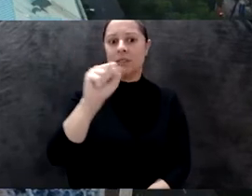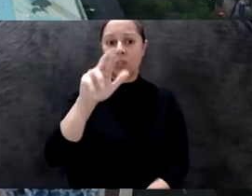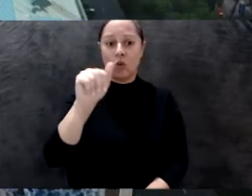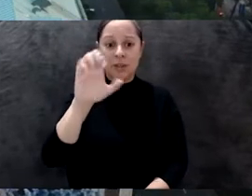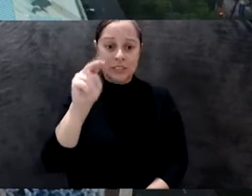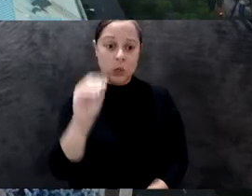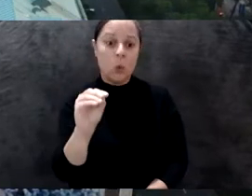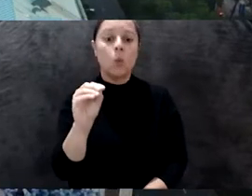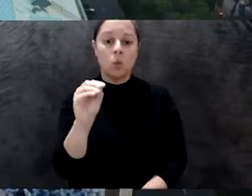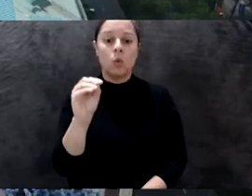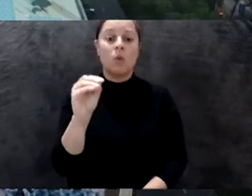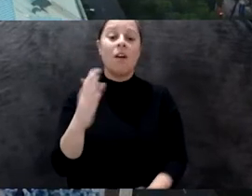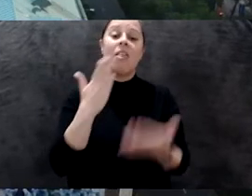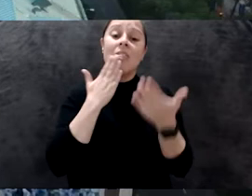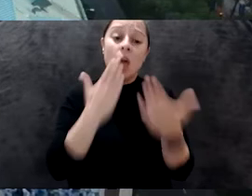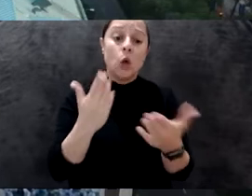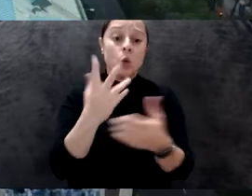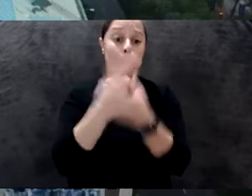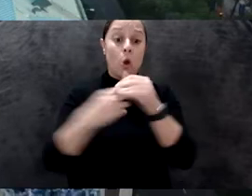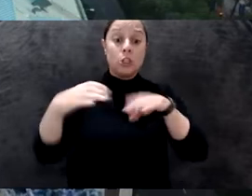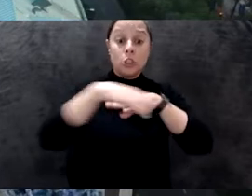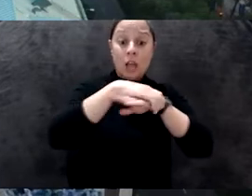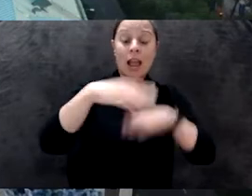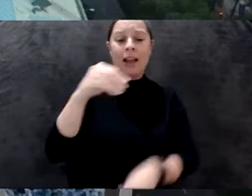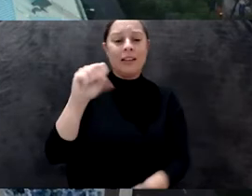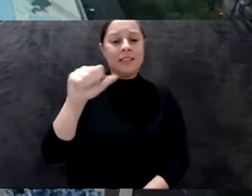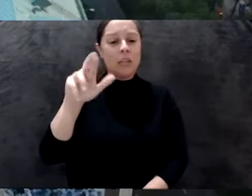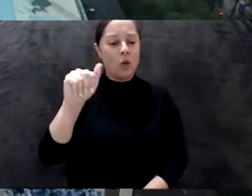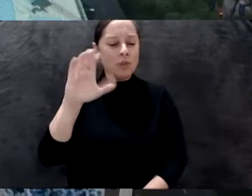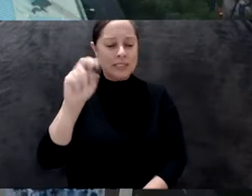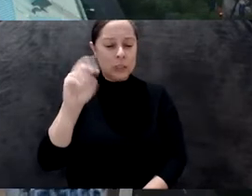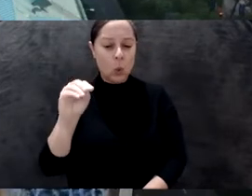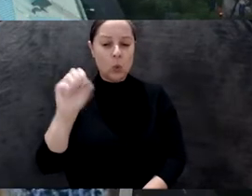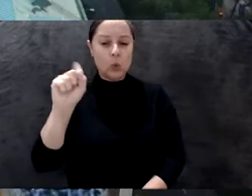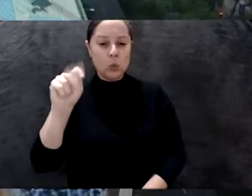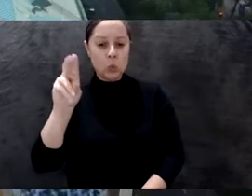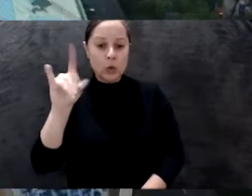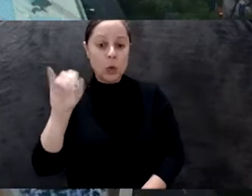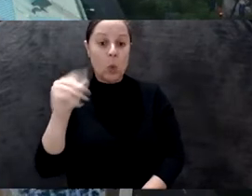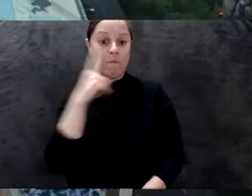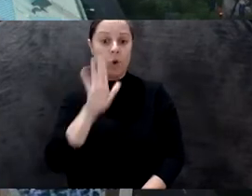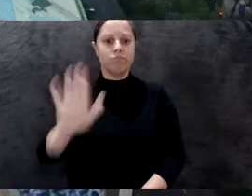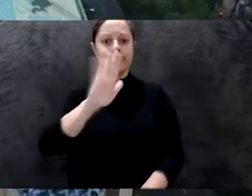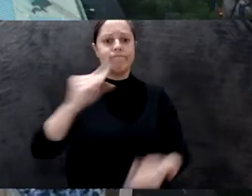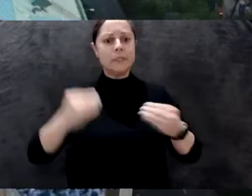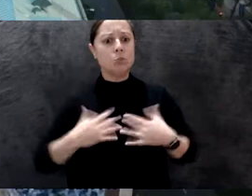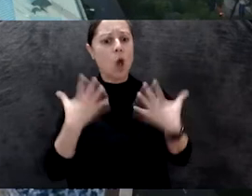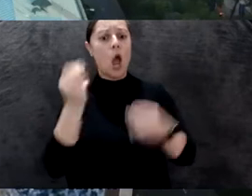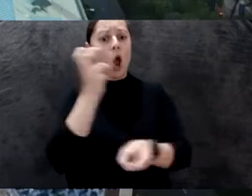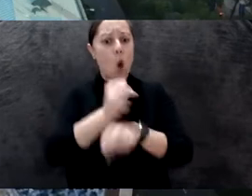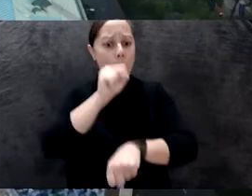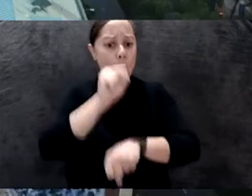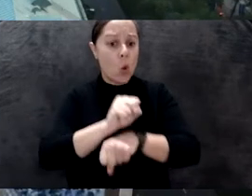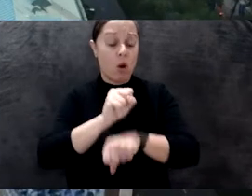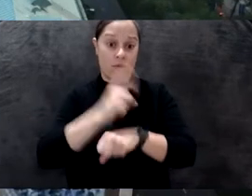inspiration and hard work on this exhibit and event series. So I'm really pleased to welcome everyone